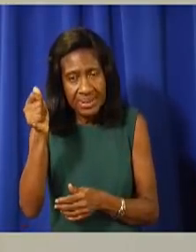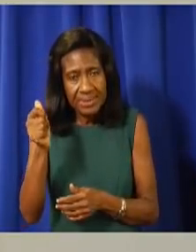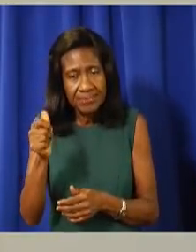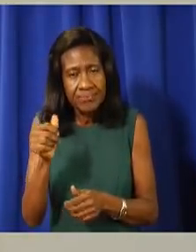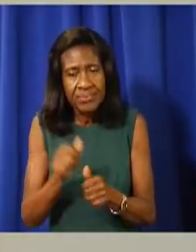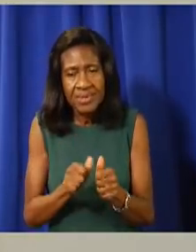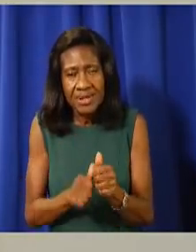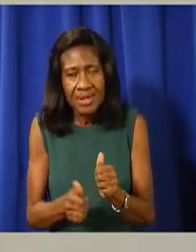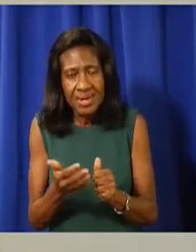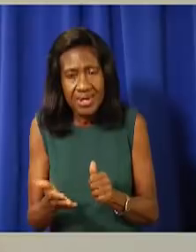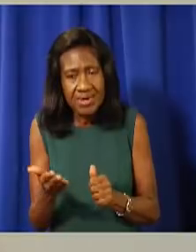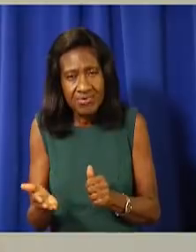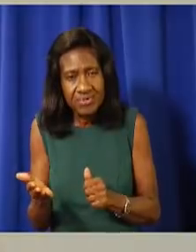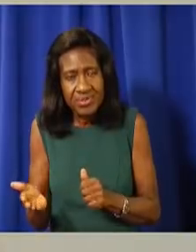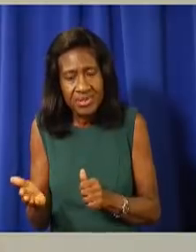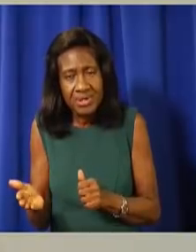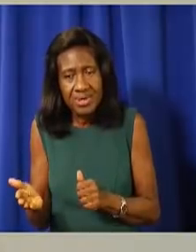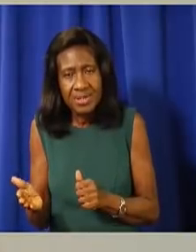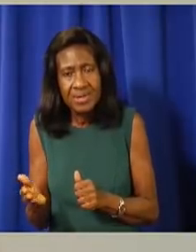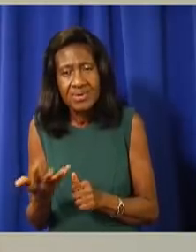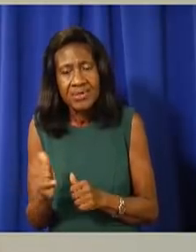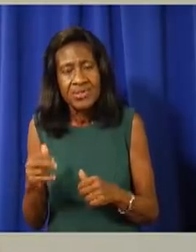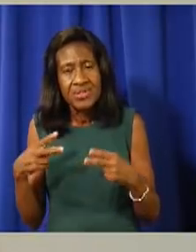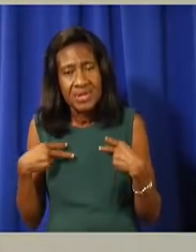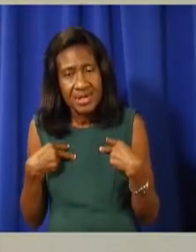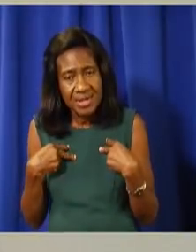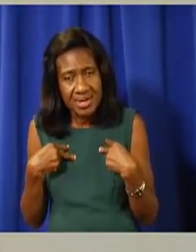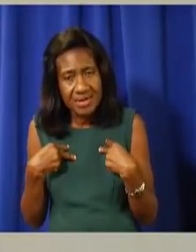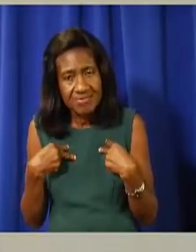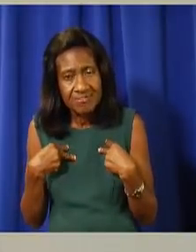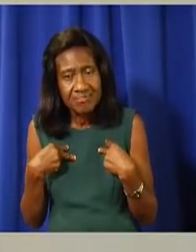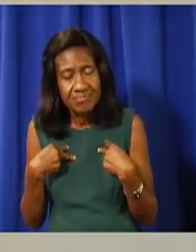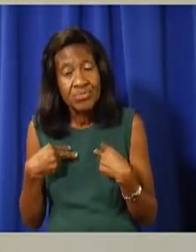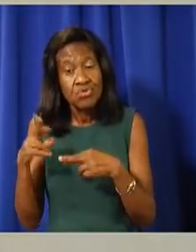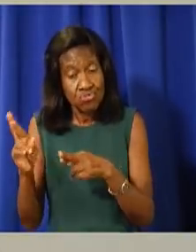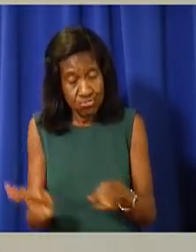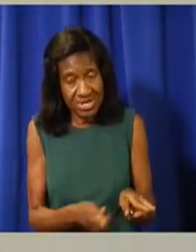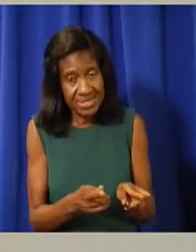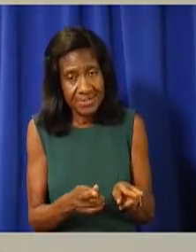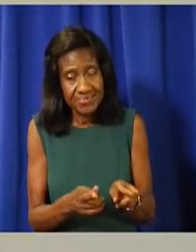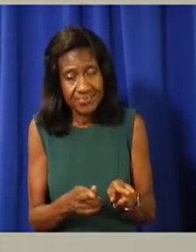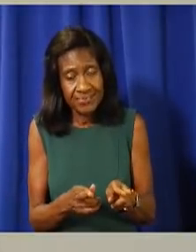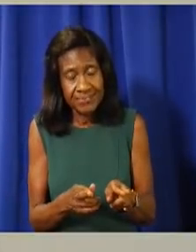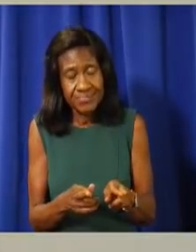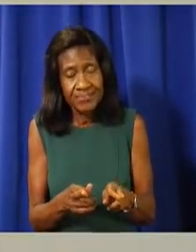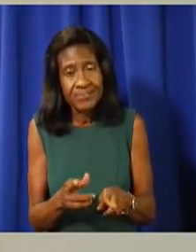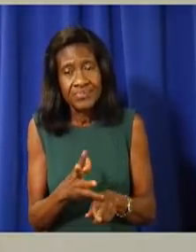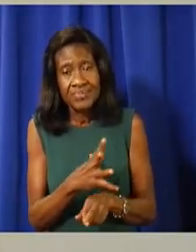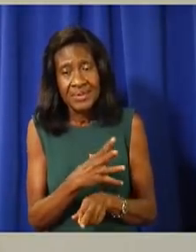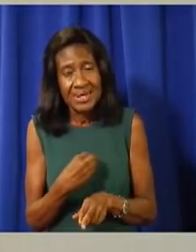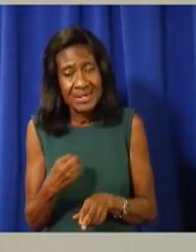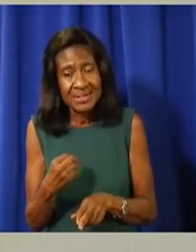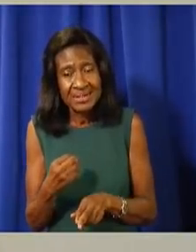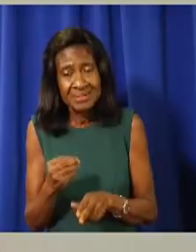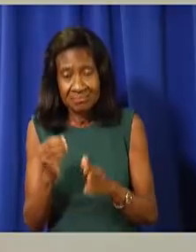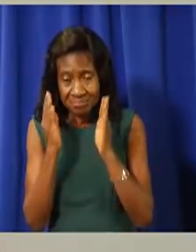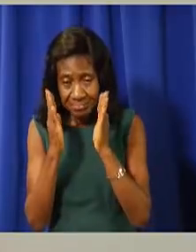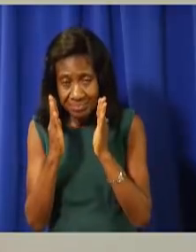has been structured to maintain a state of readiness and with a focus on sustainability